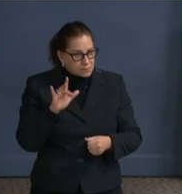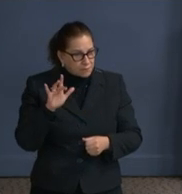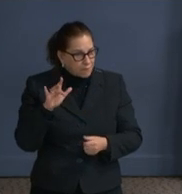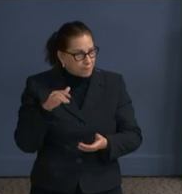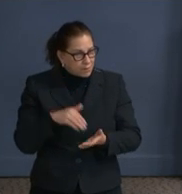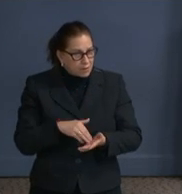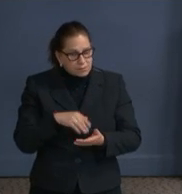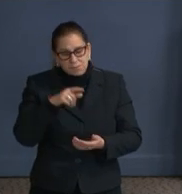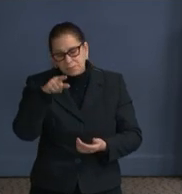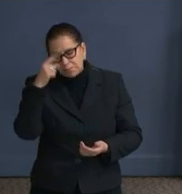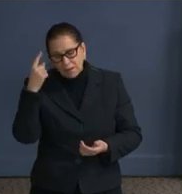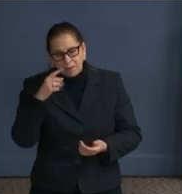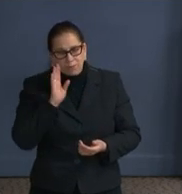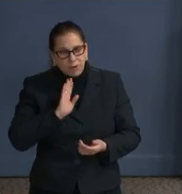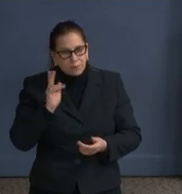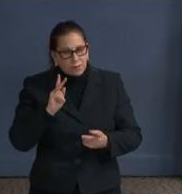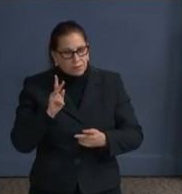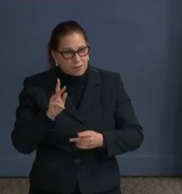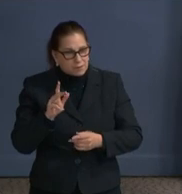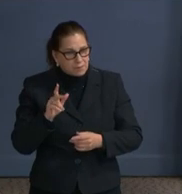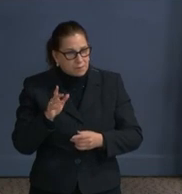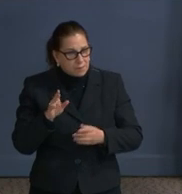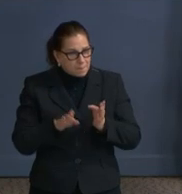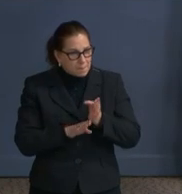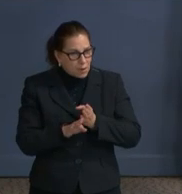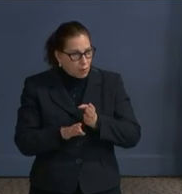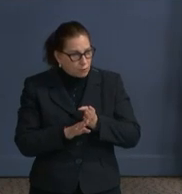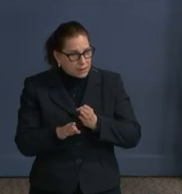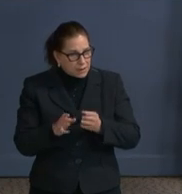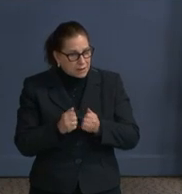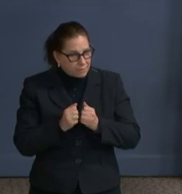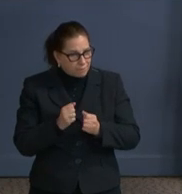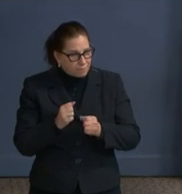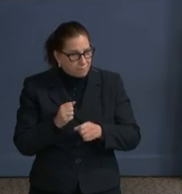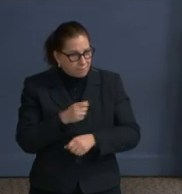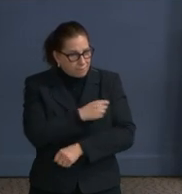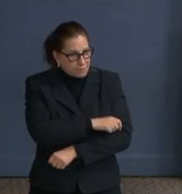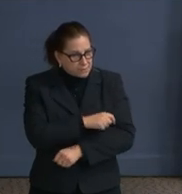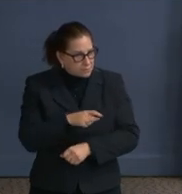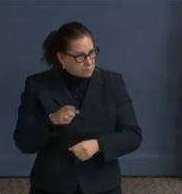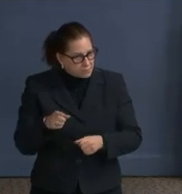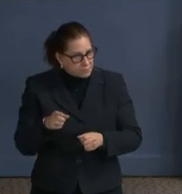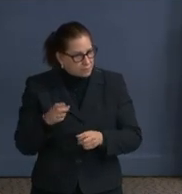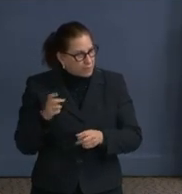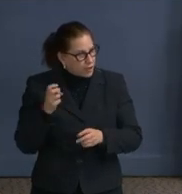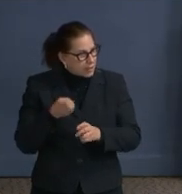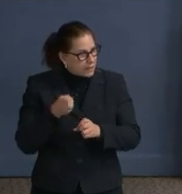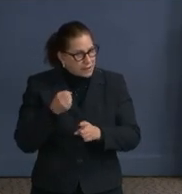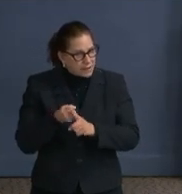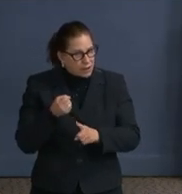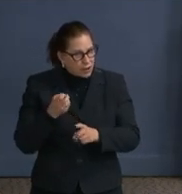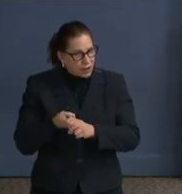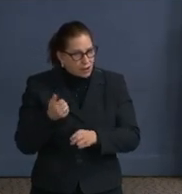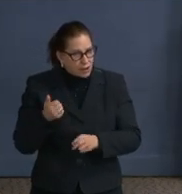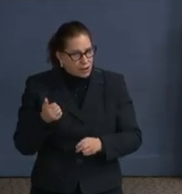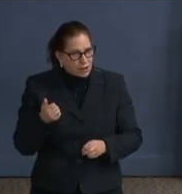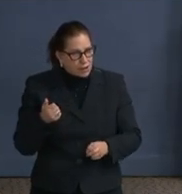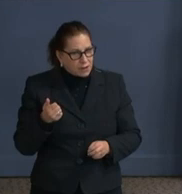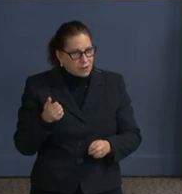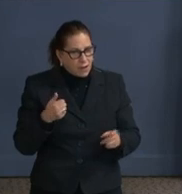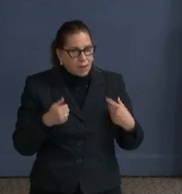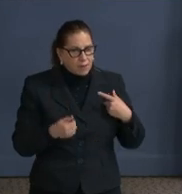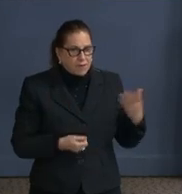make sure minorities are getting the vaccine because they are disproportionately hit harder by the coronavirus? Sure. Let me invite Dr.